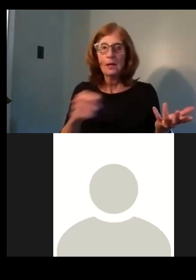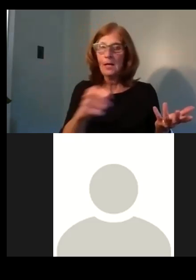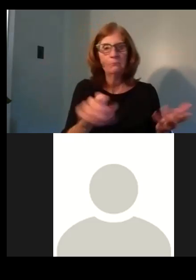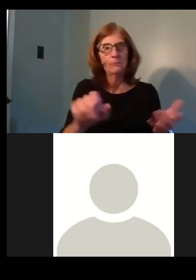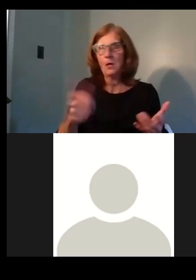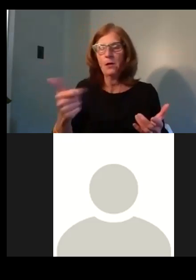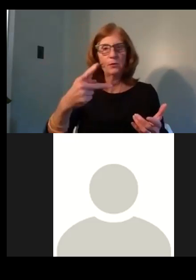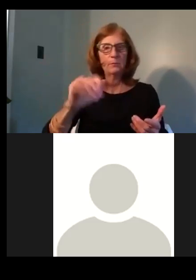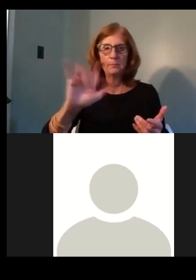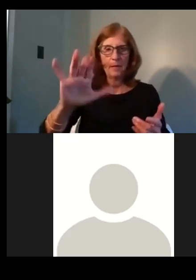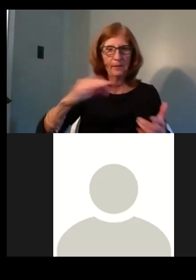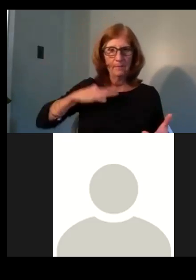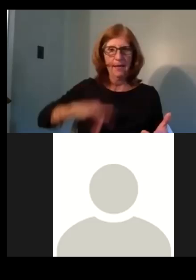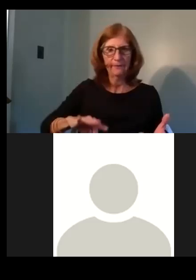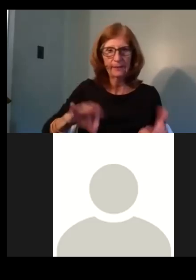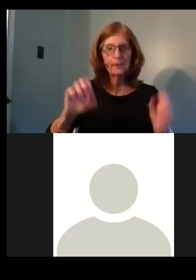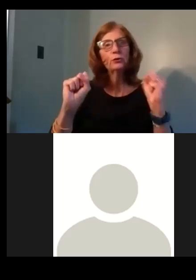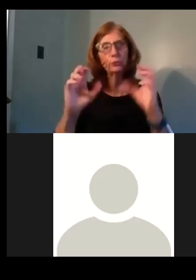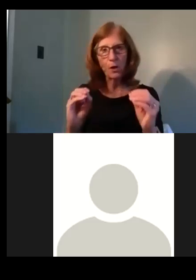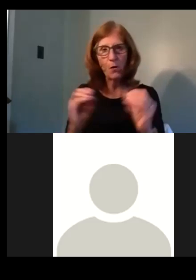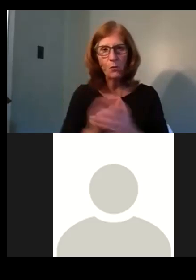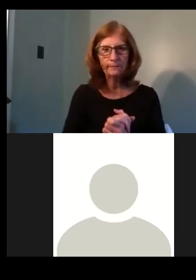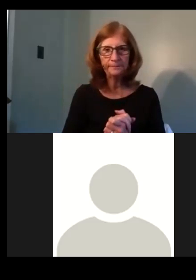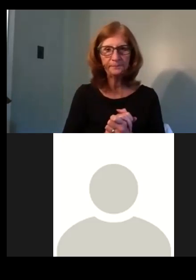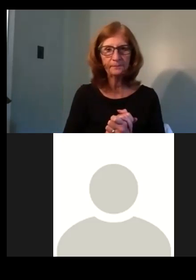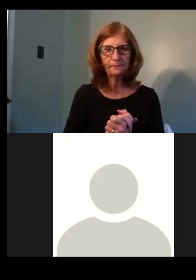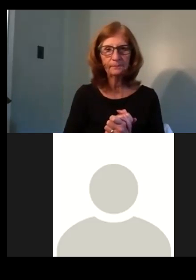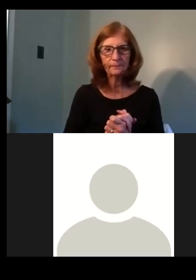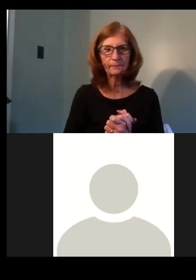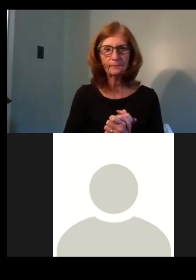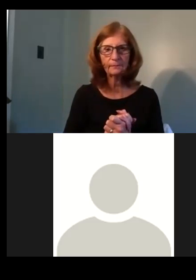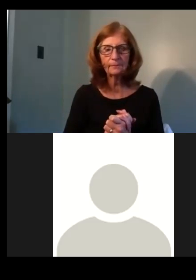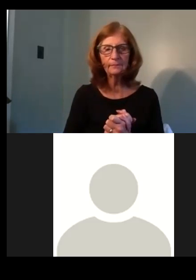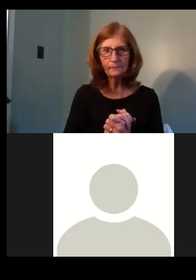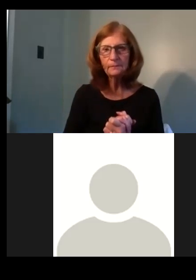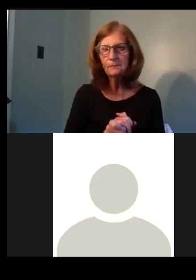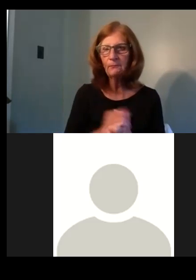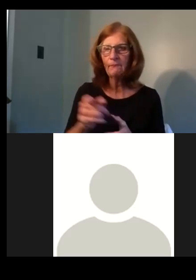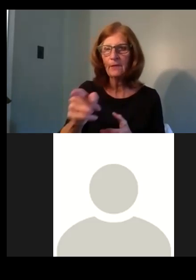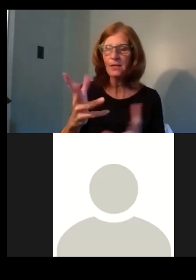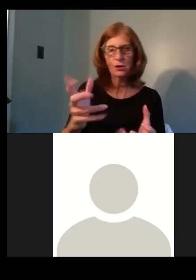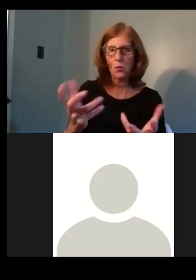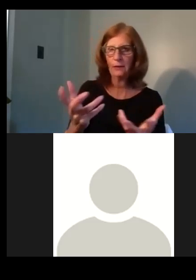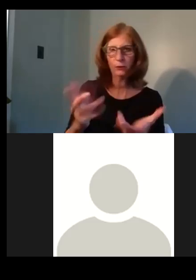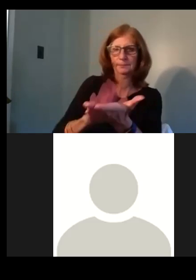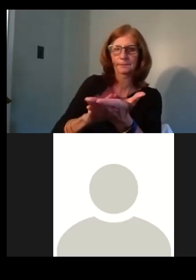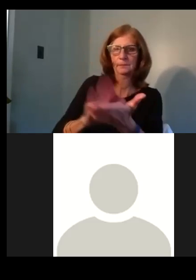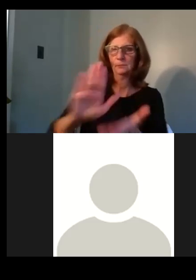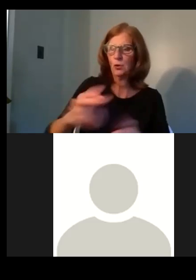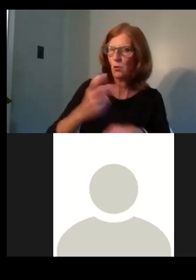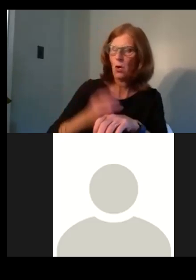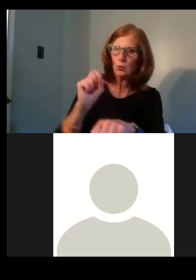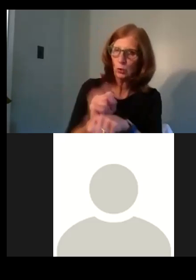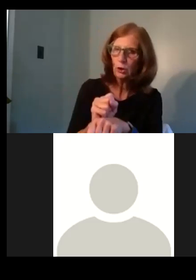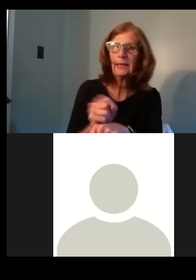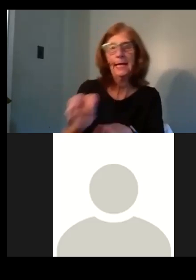public benefits that, that Adelaide went through. So, um, just want to lift up your hard work and thank you for, and taking the extra